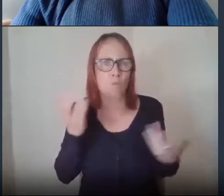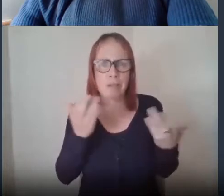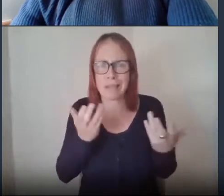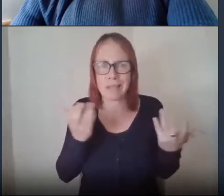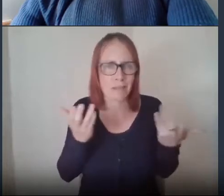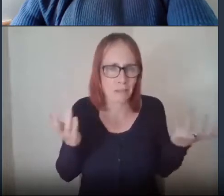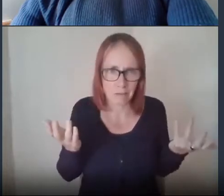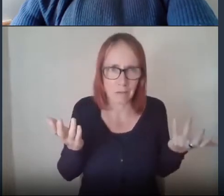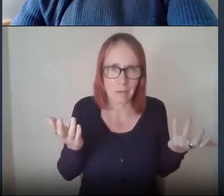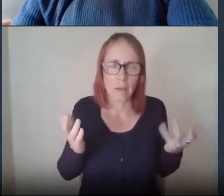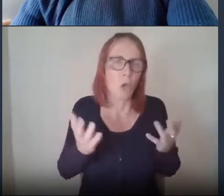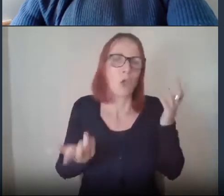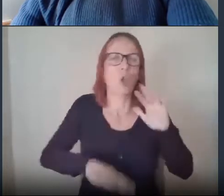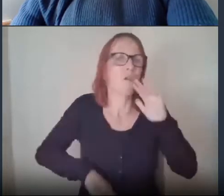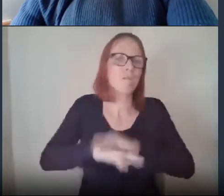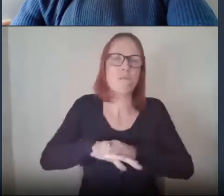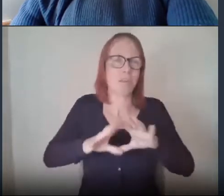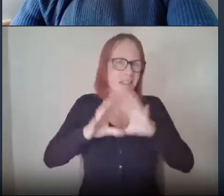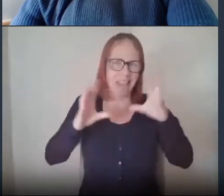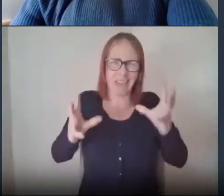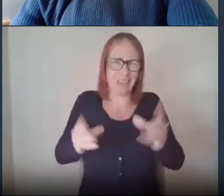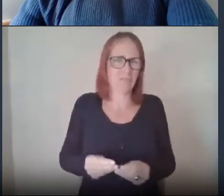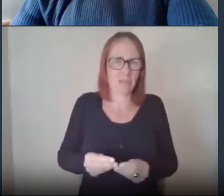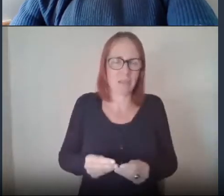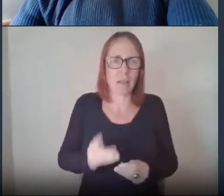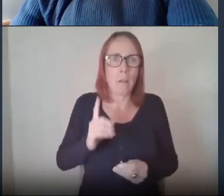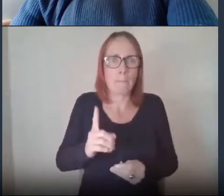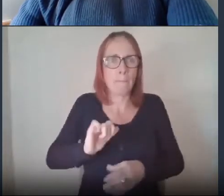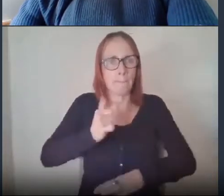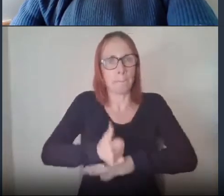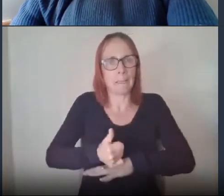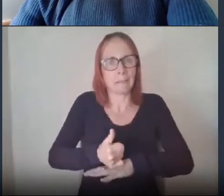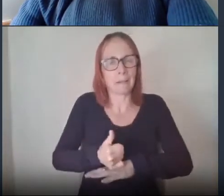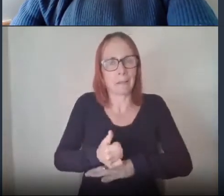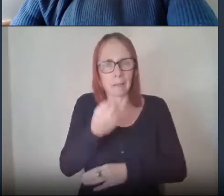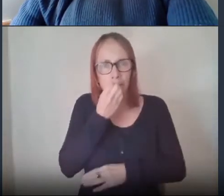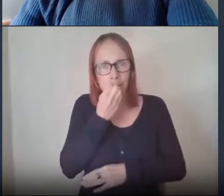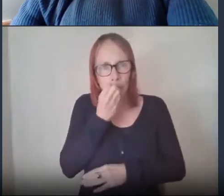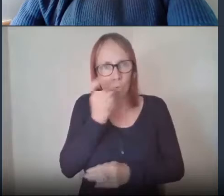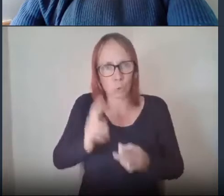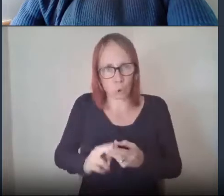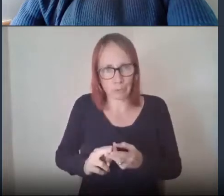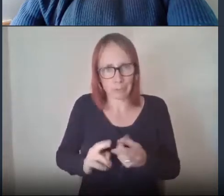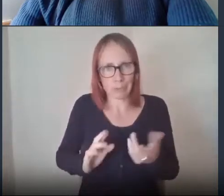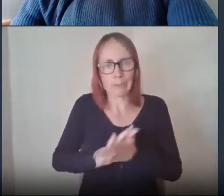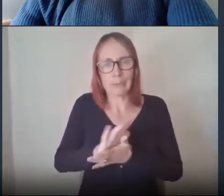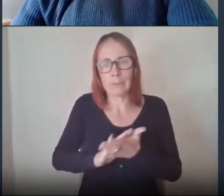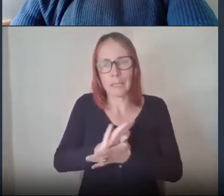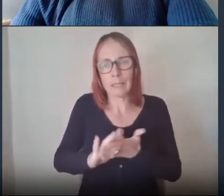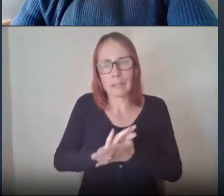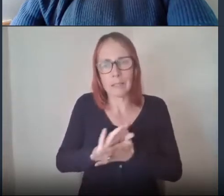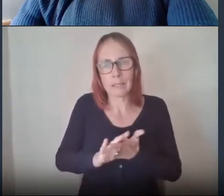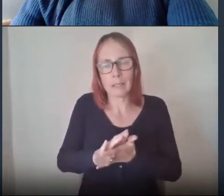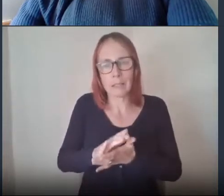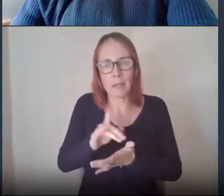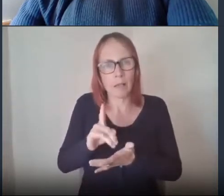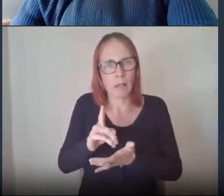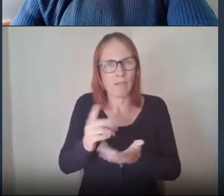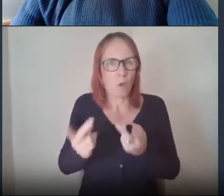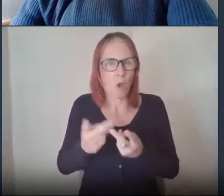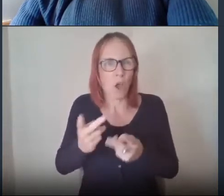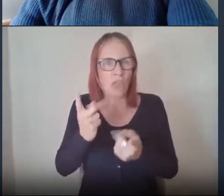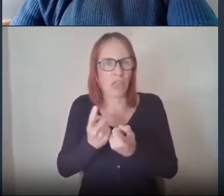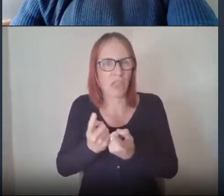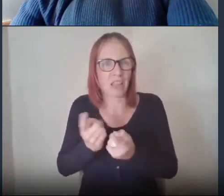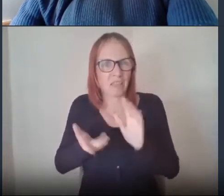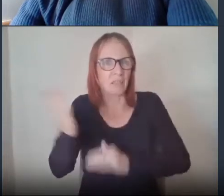buy for the supermarket that might get on the basis that what they then have to buy um their money goes